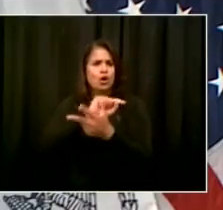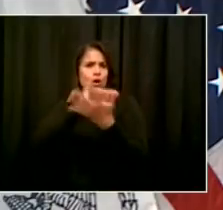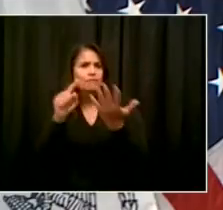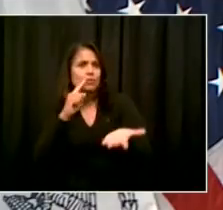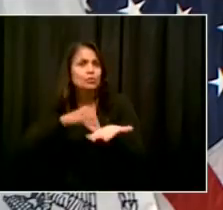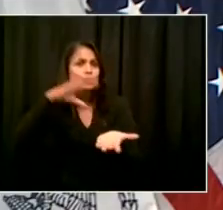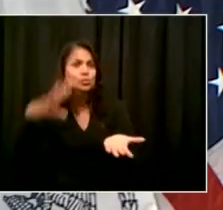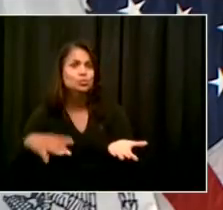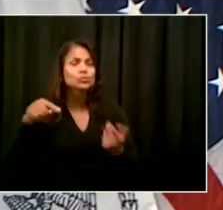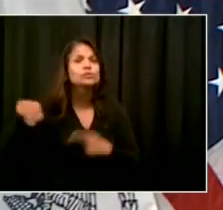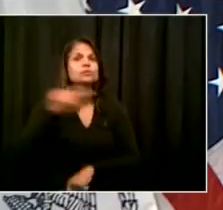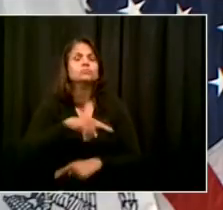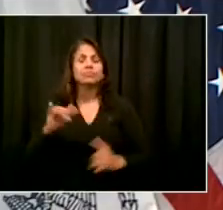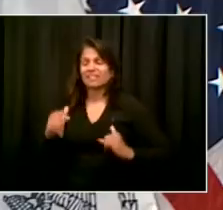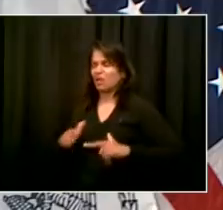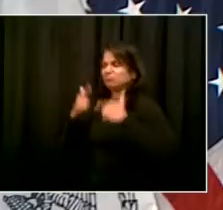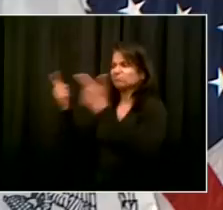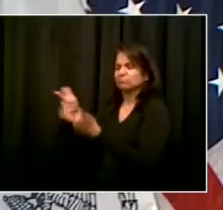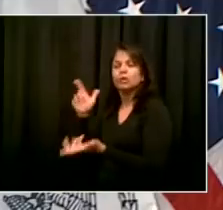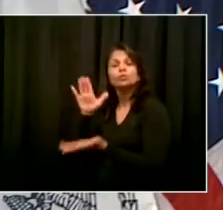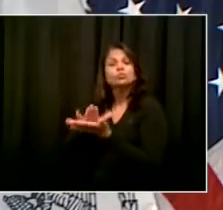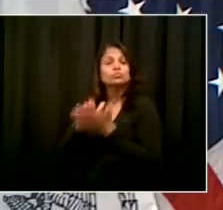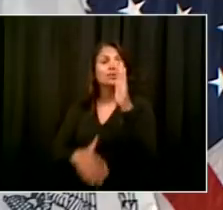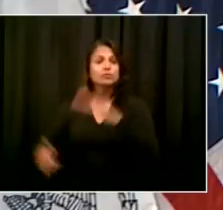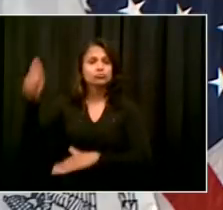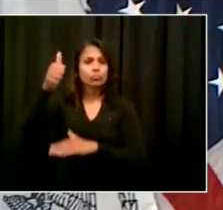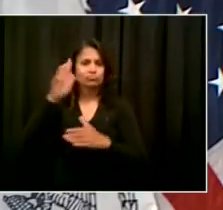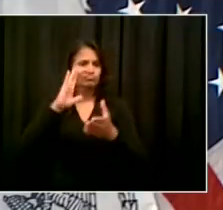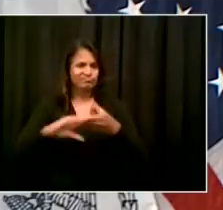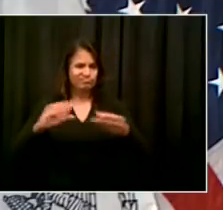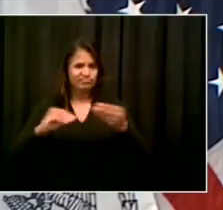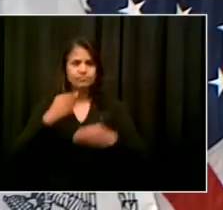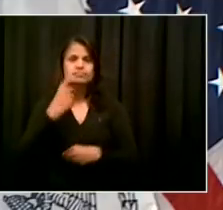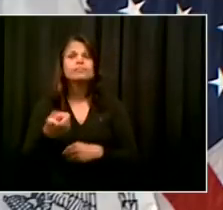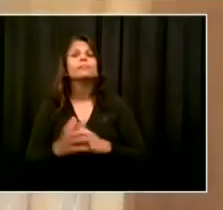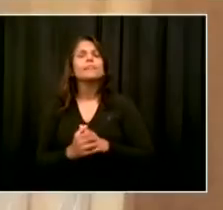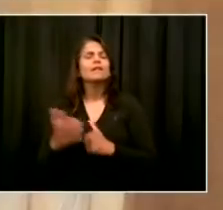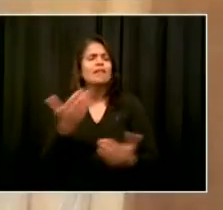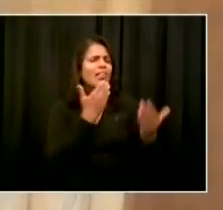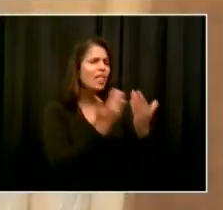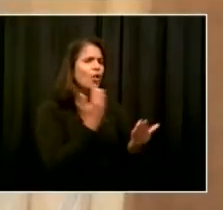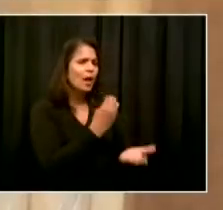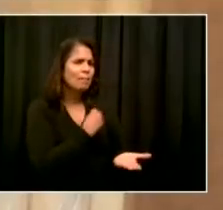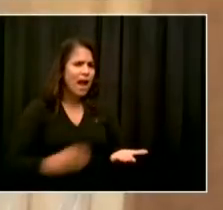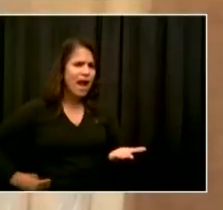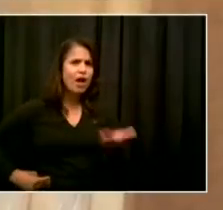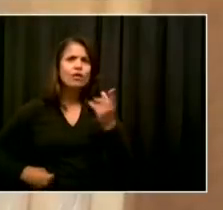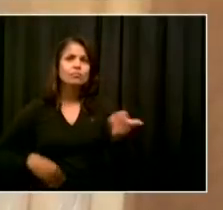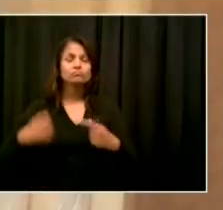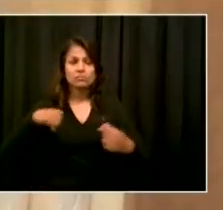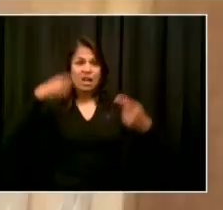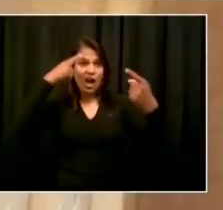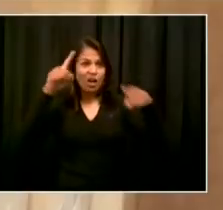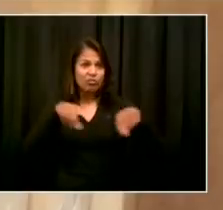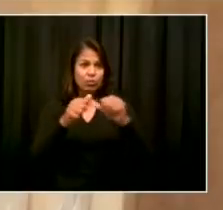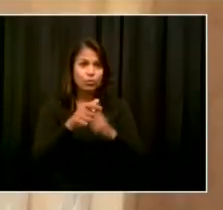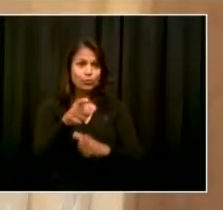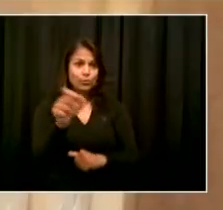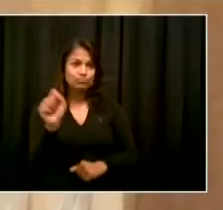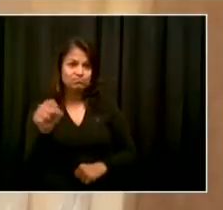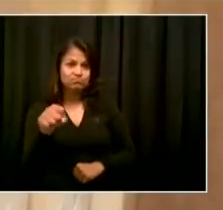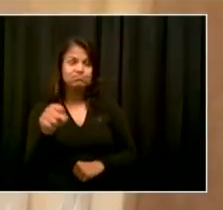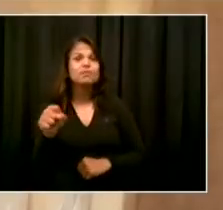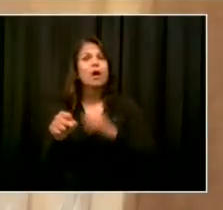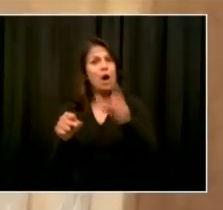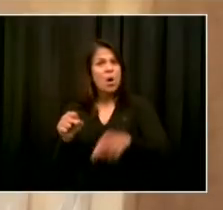Go ahead, Chancellor. Yes, thank you. So I think you hit the nail on the head, Mr. Mayor. There are a variety of modalities that students will be